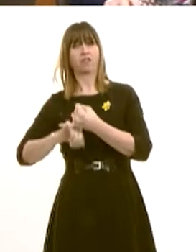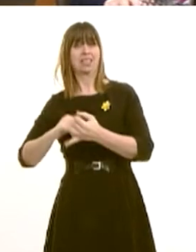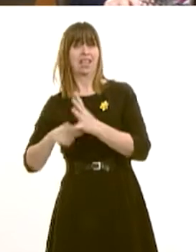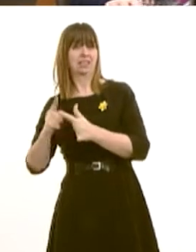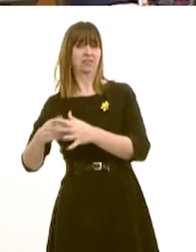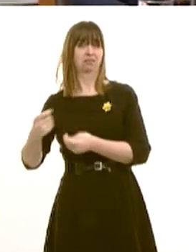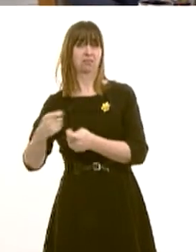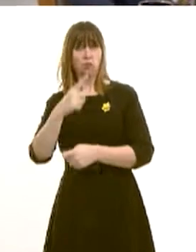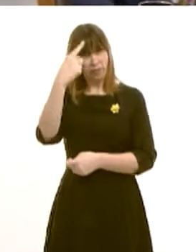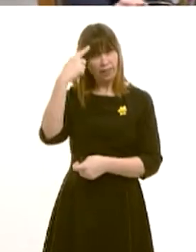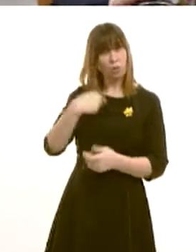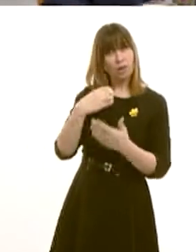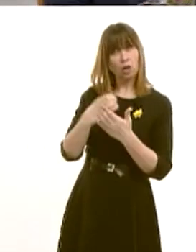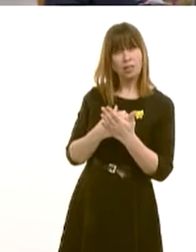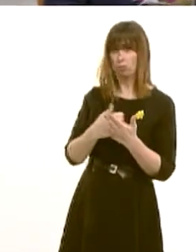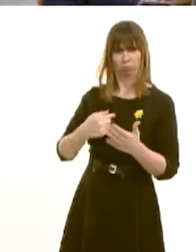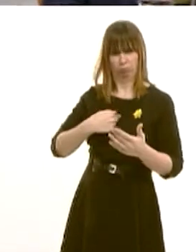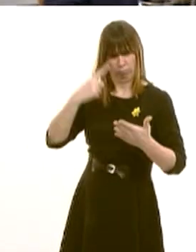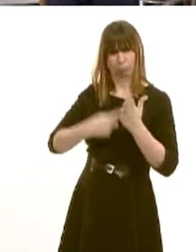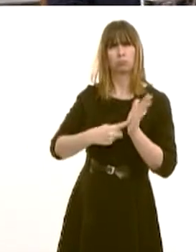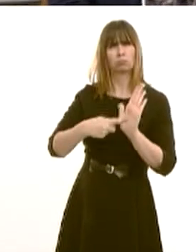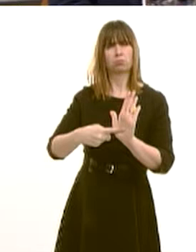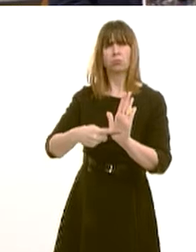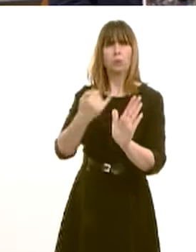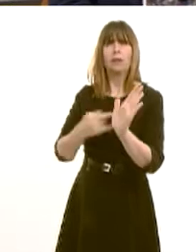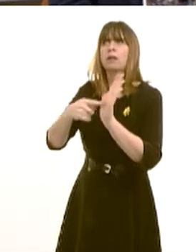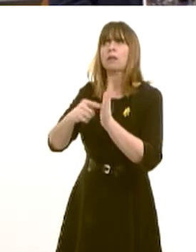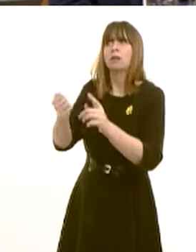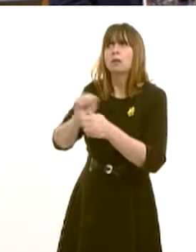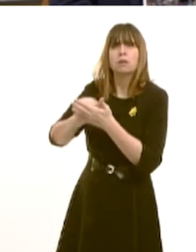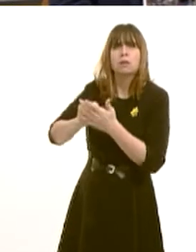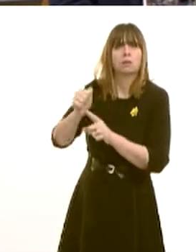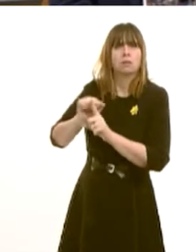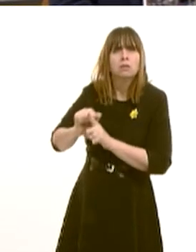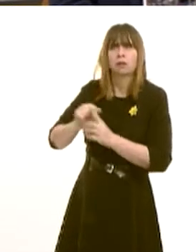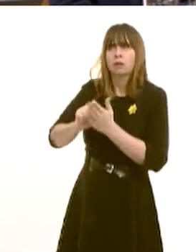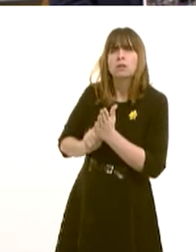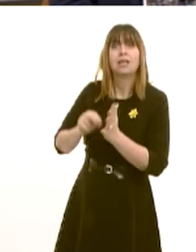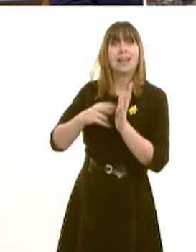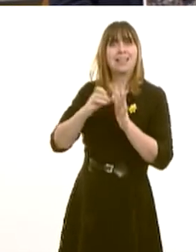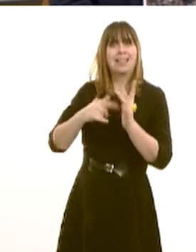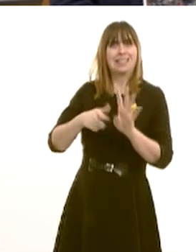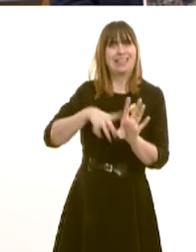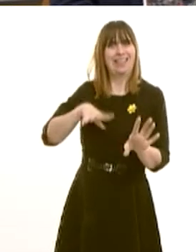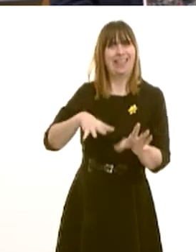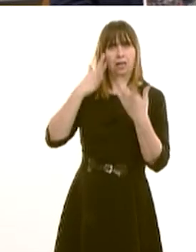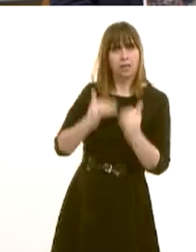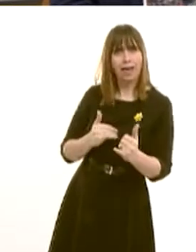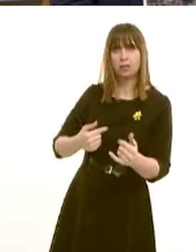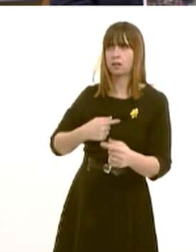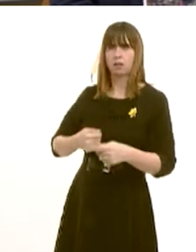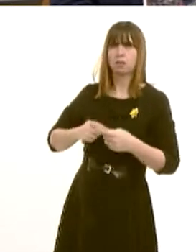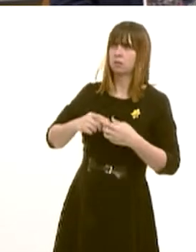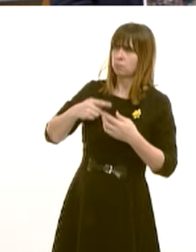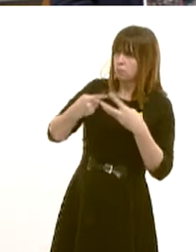constitutionally. We were the ones that pointed out the issues regarding the Minister of Crown Consents, the issues regarding the necessity test, the issues regarding the